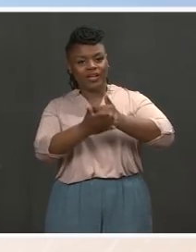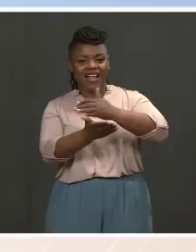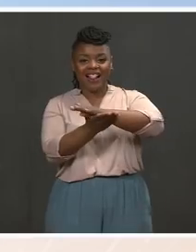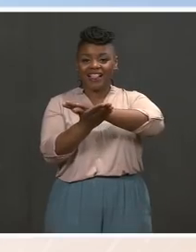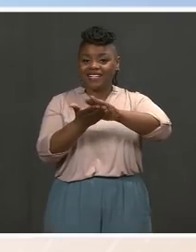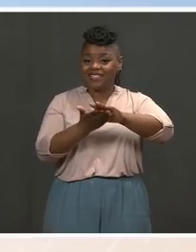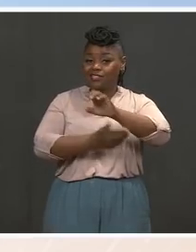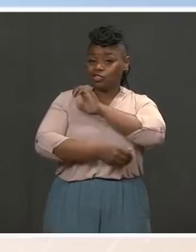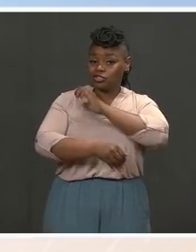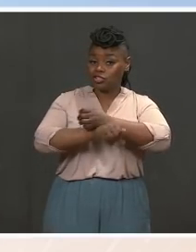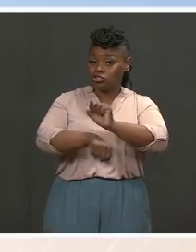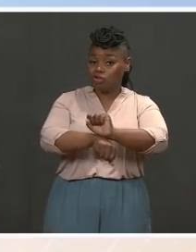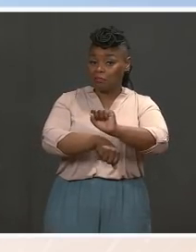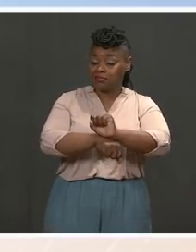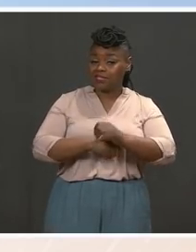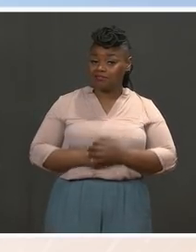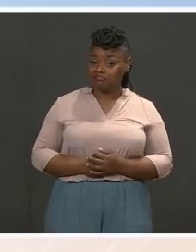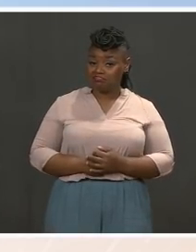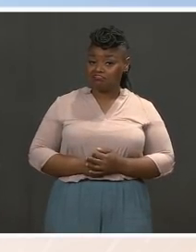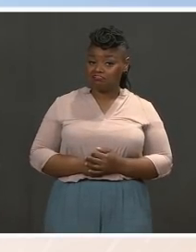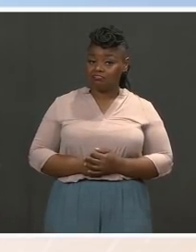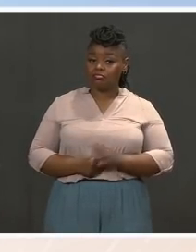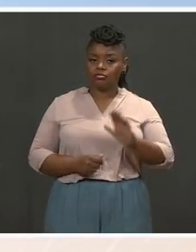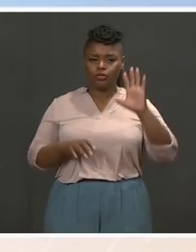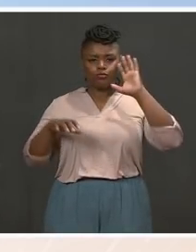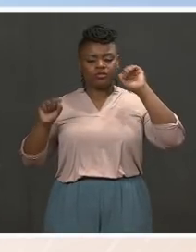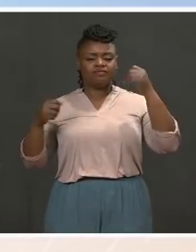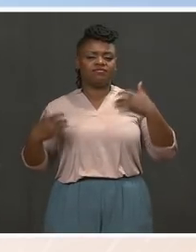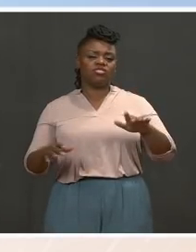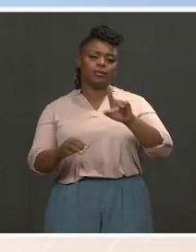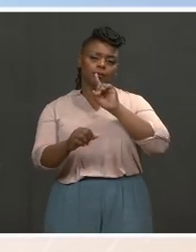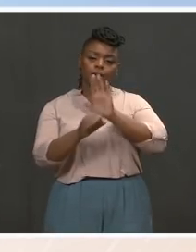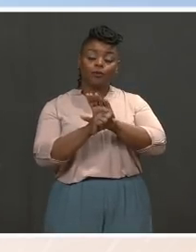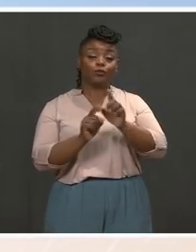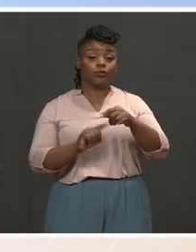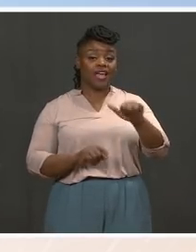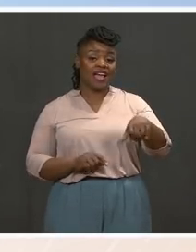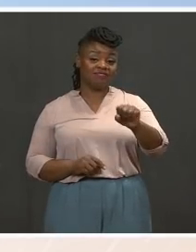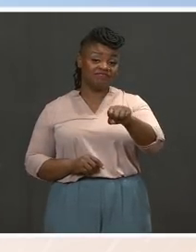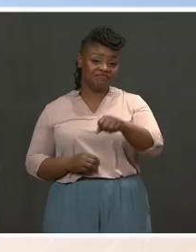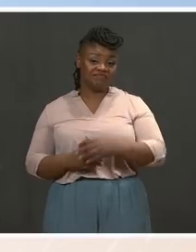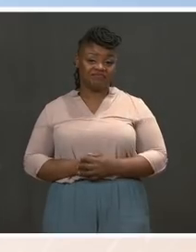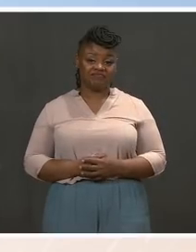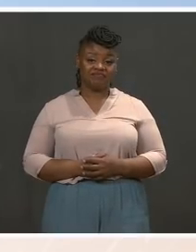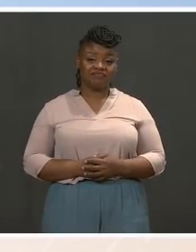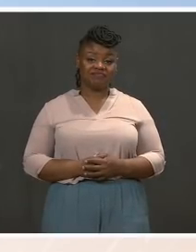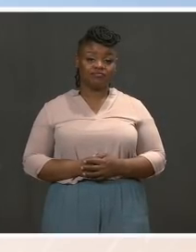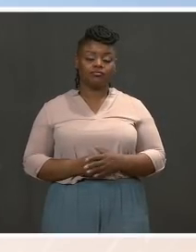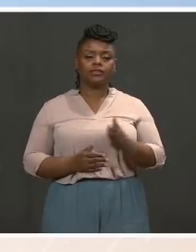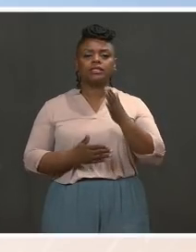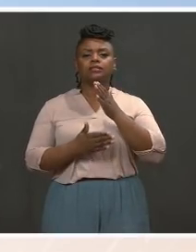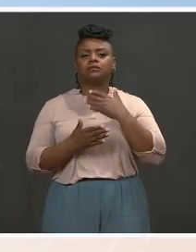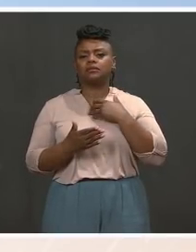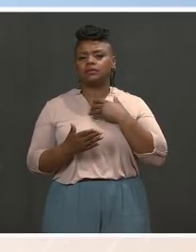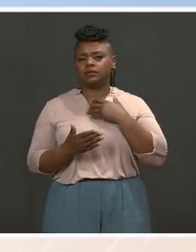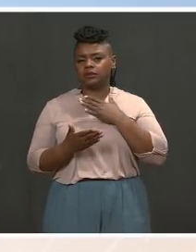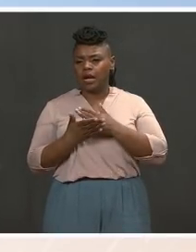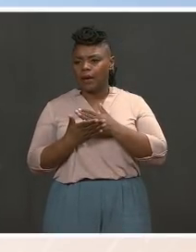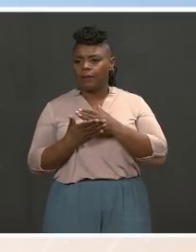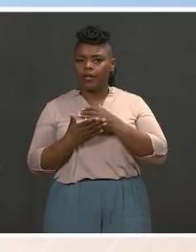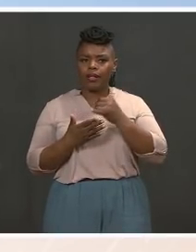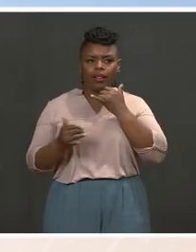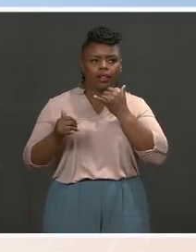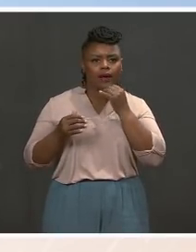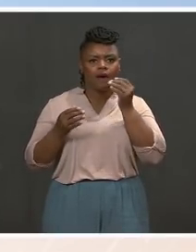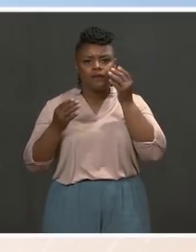something he believes and he's committed to doing. I think there's a lot of, there is some misinformation out there about what this means, which is why